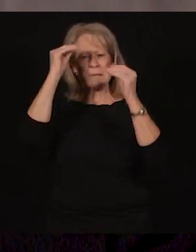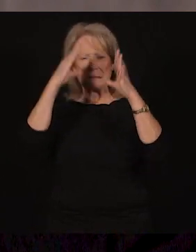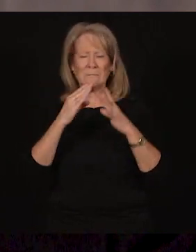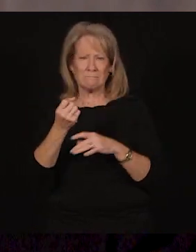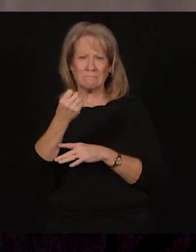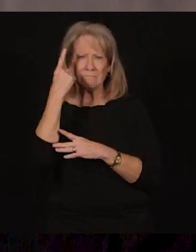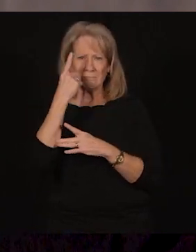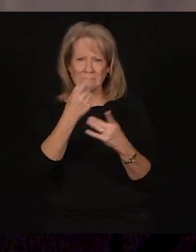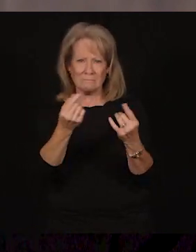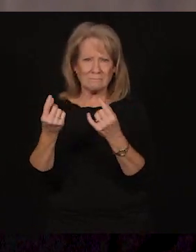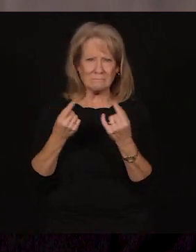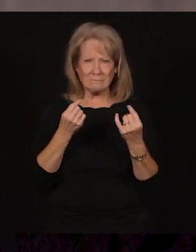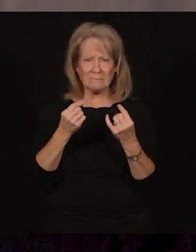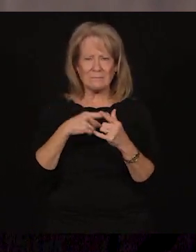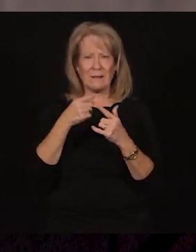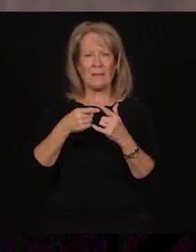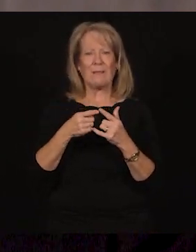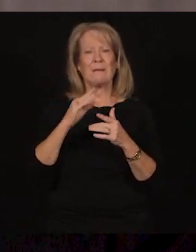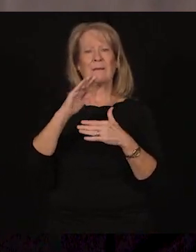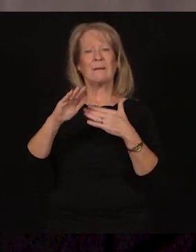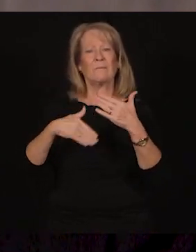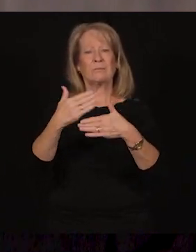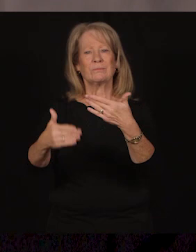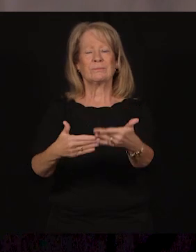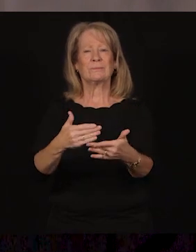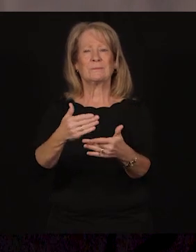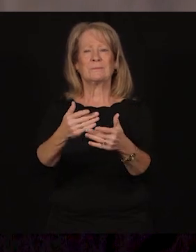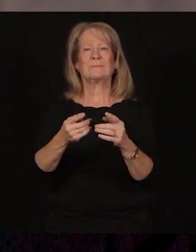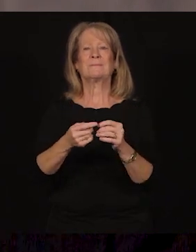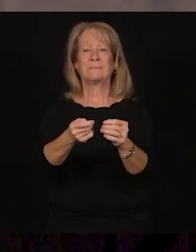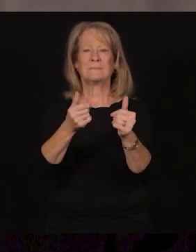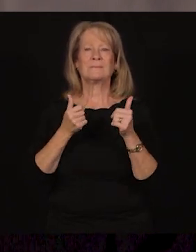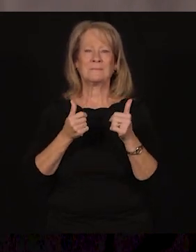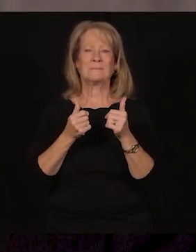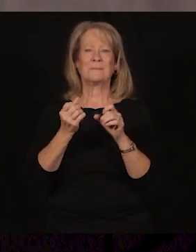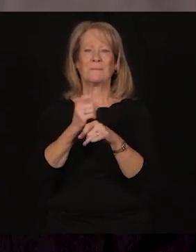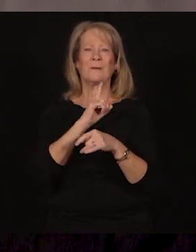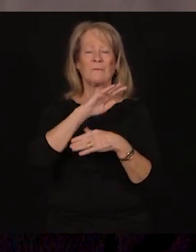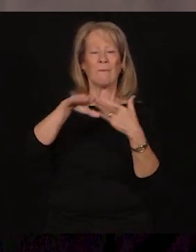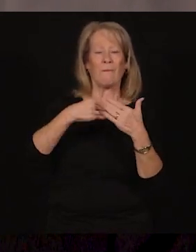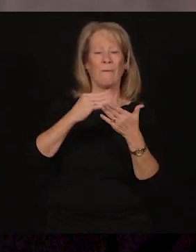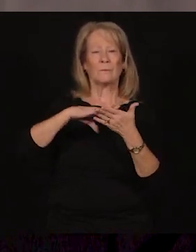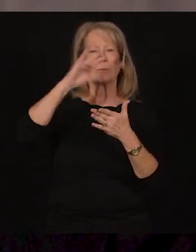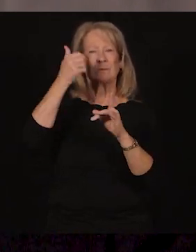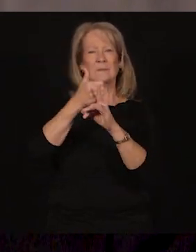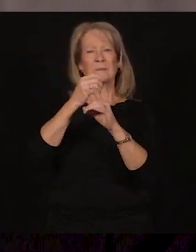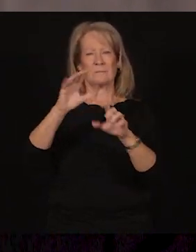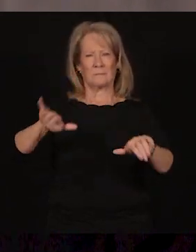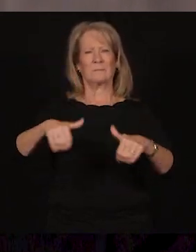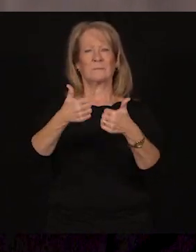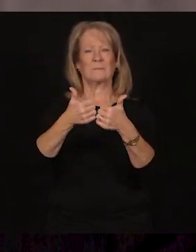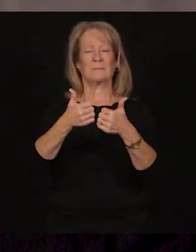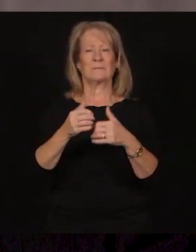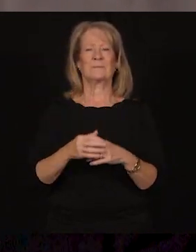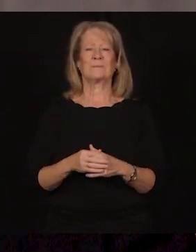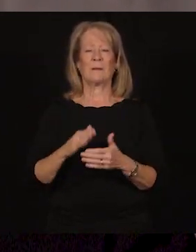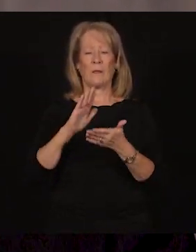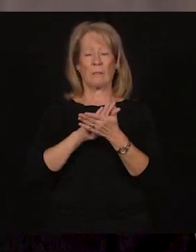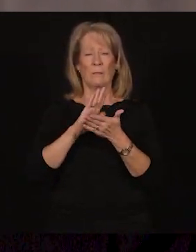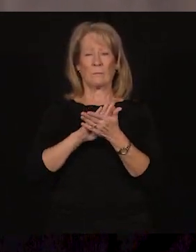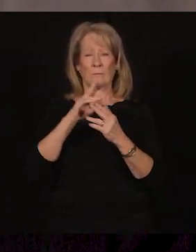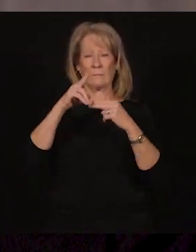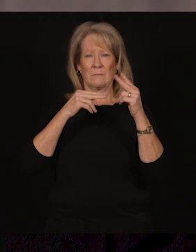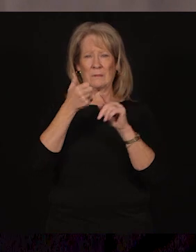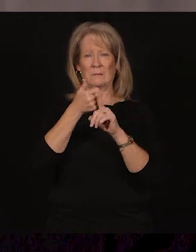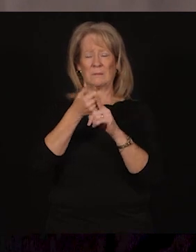Ultimately, we will ramp up to provide the instructional and digital experiences necessary to challenge all students. Our